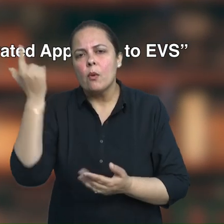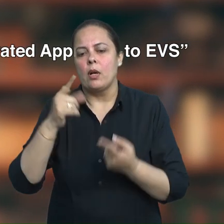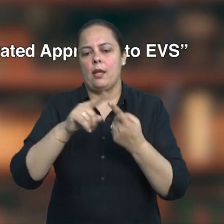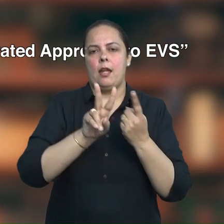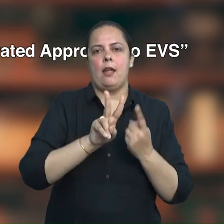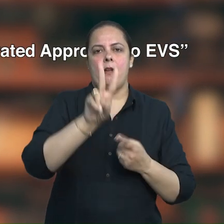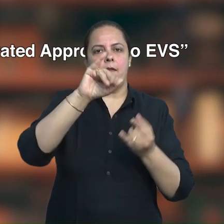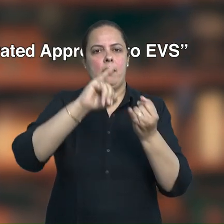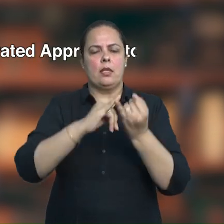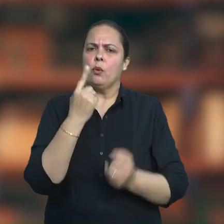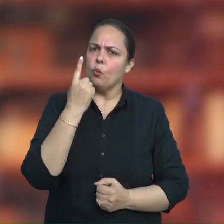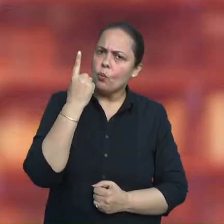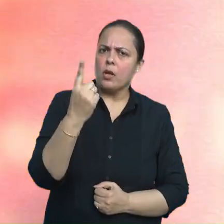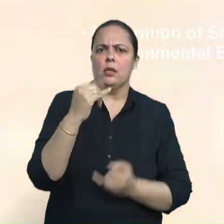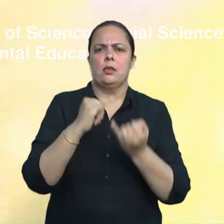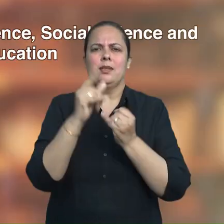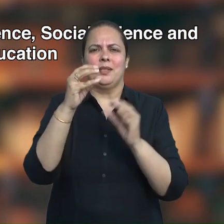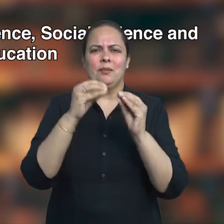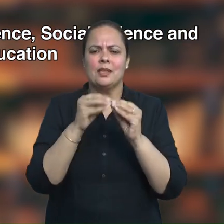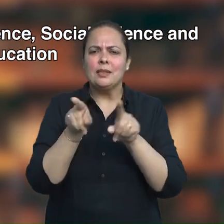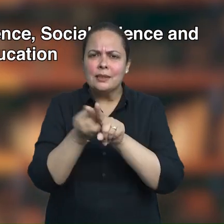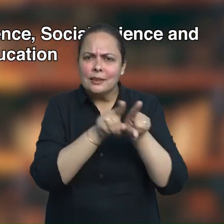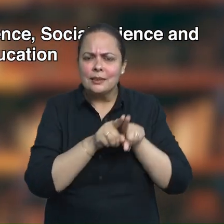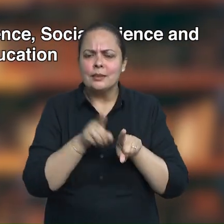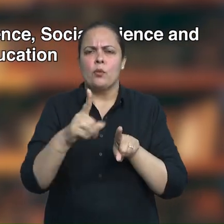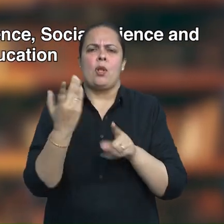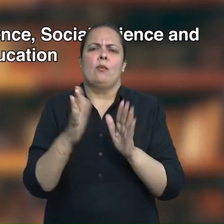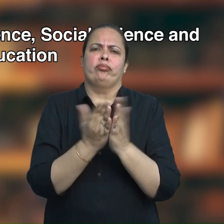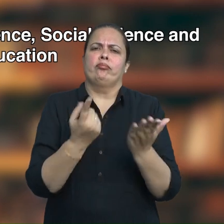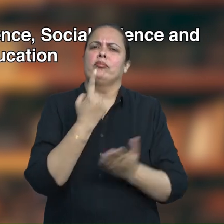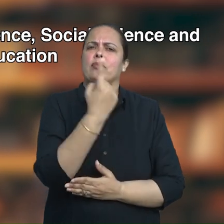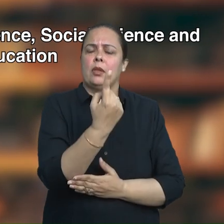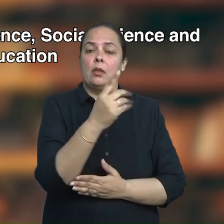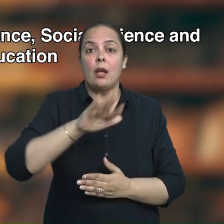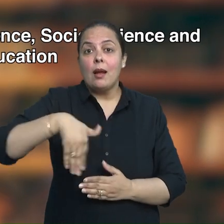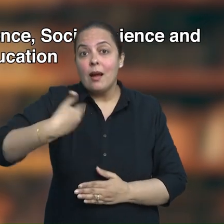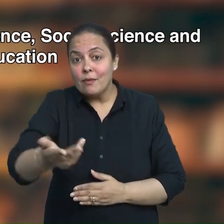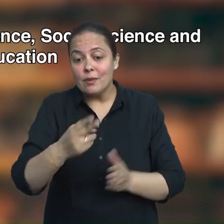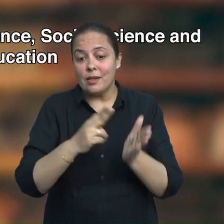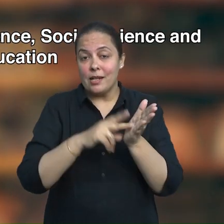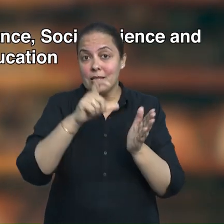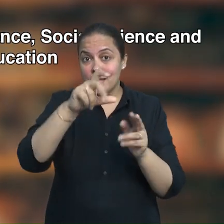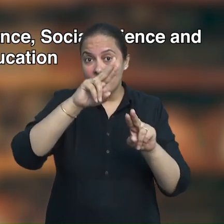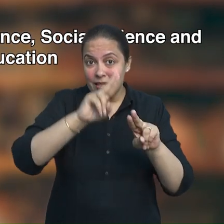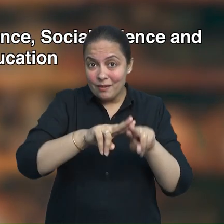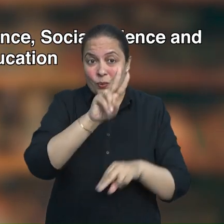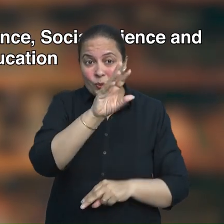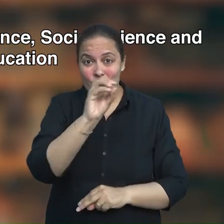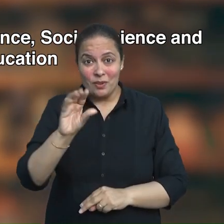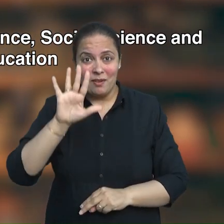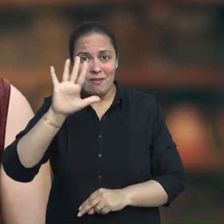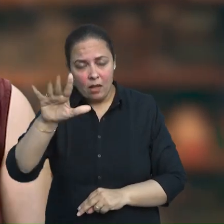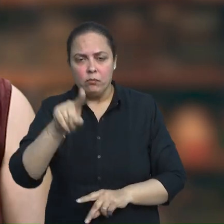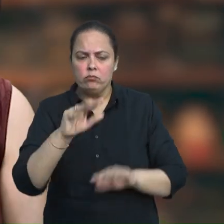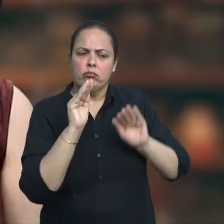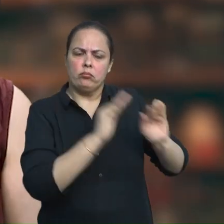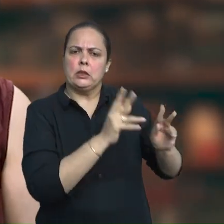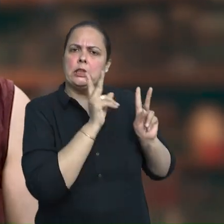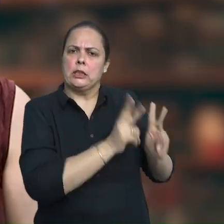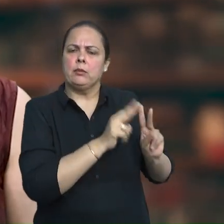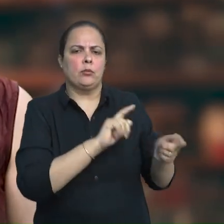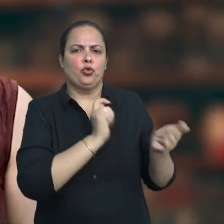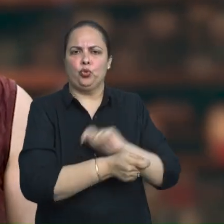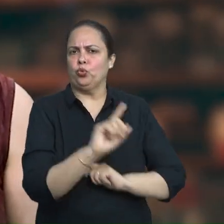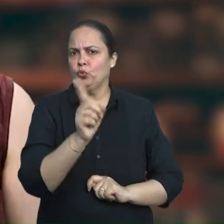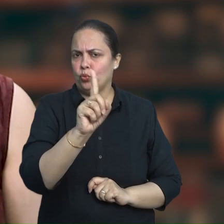as an integrated subject and the National Curriculum Framework 2005 endorsed this further. However,